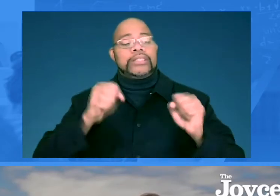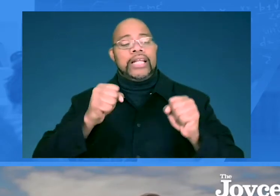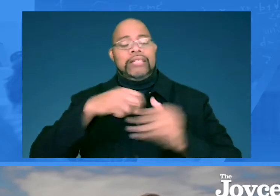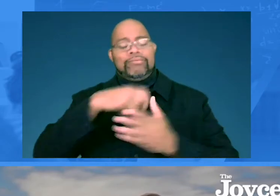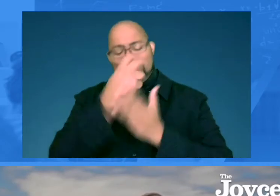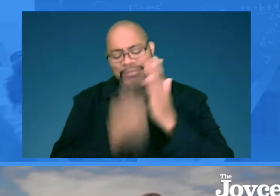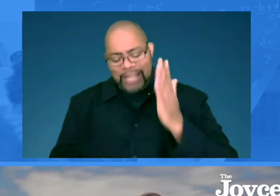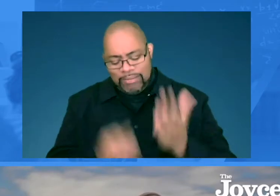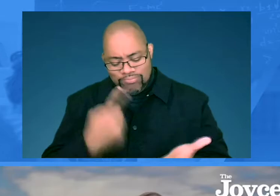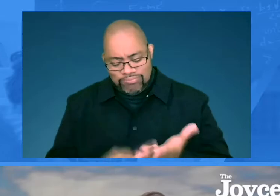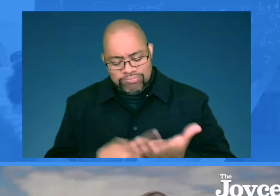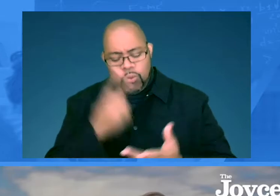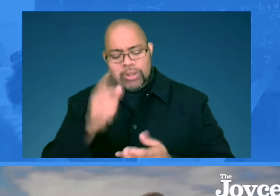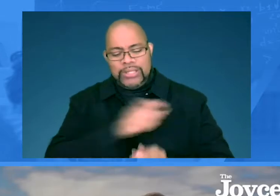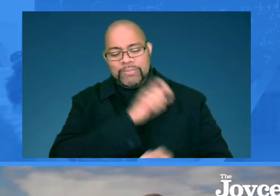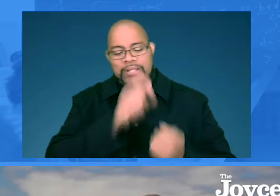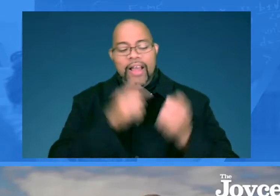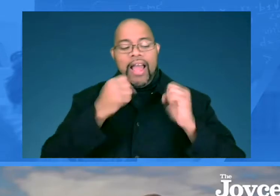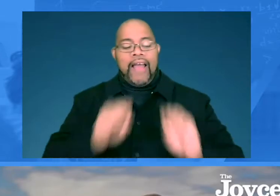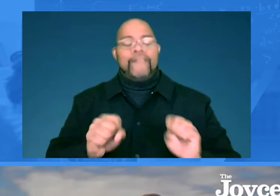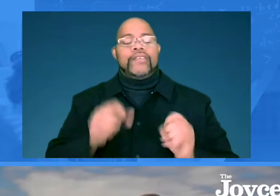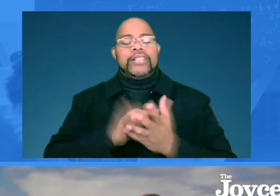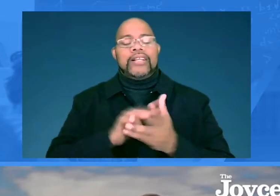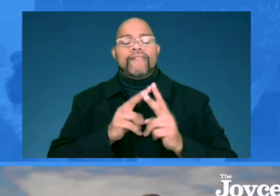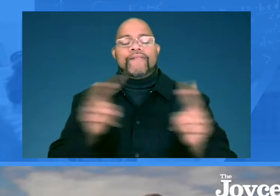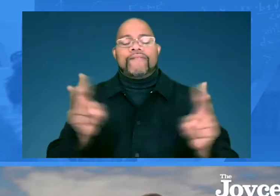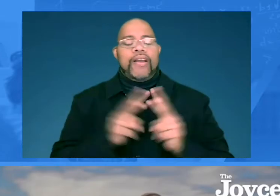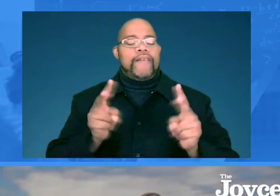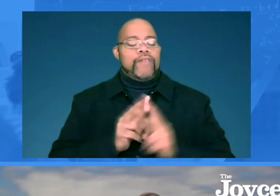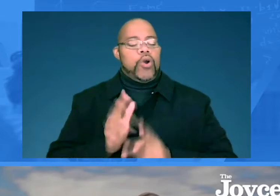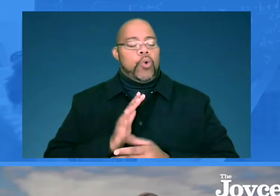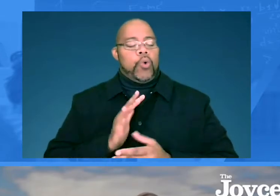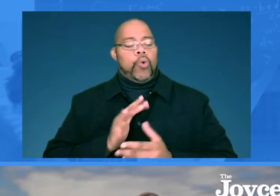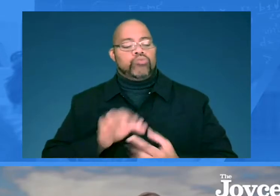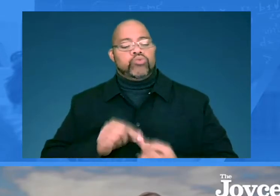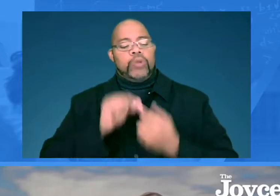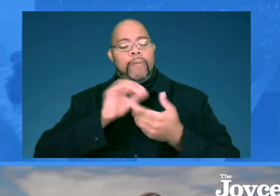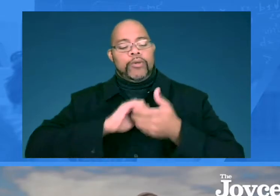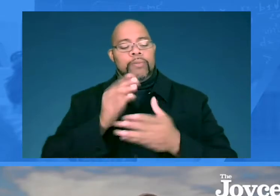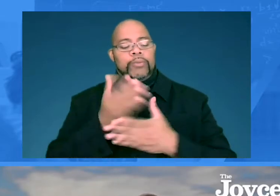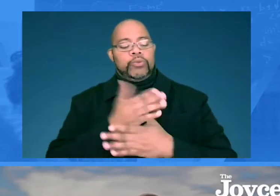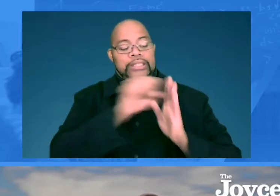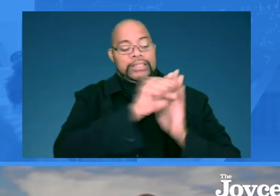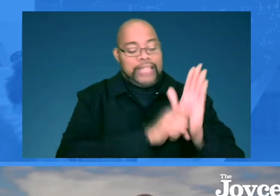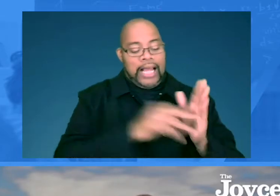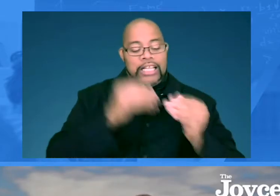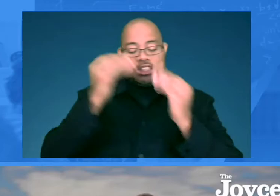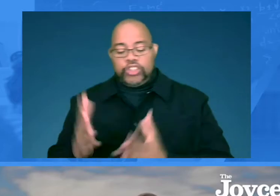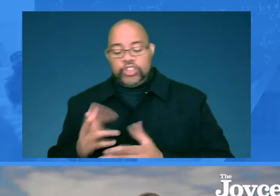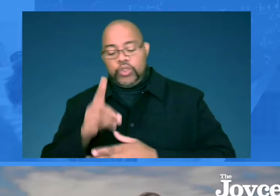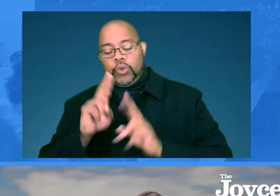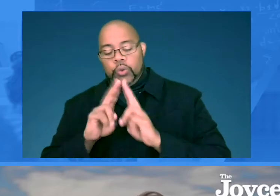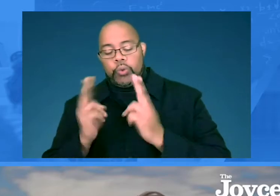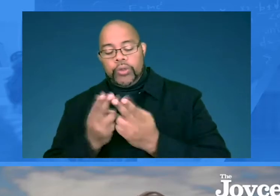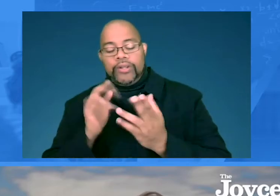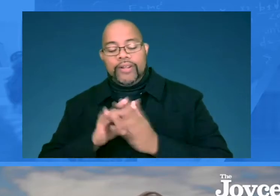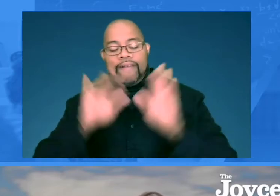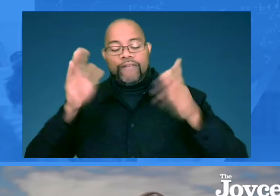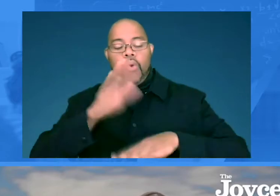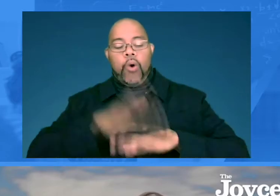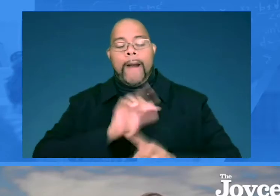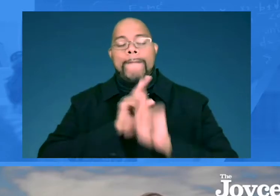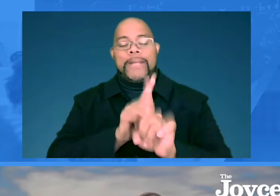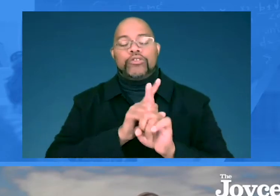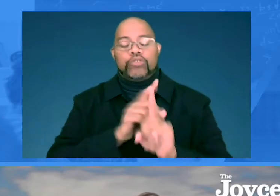to take a deep dive into one specific effort. It's a very cool and unique partnership between the state and the teacher unions that's